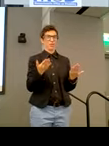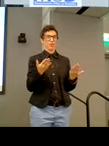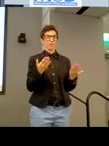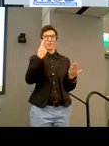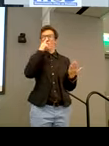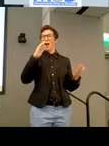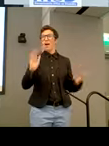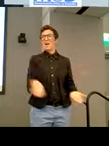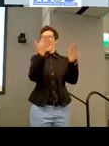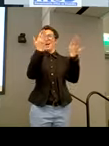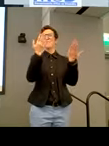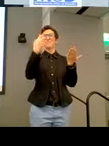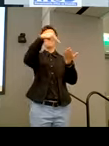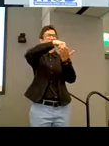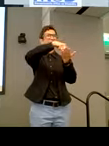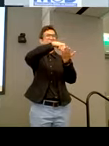stand for a round of applause,